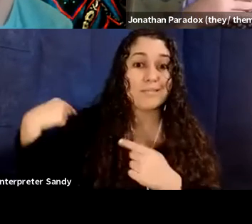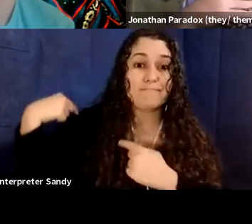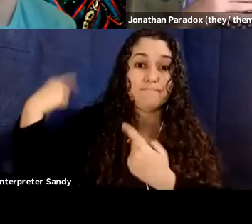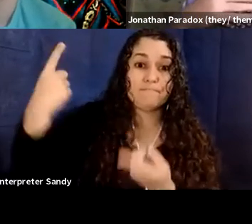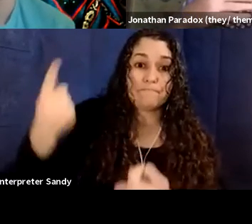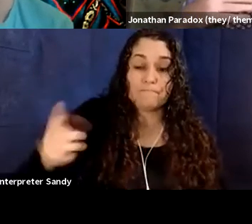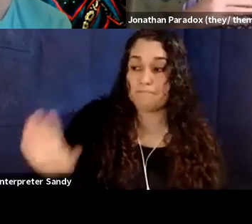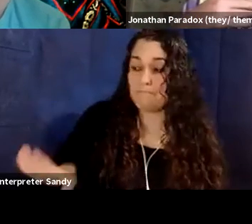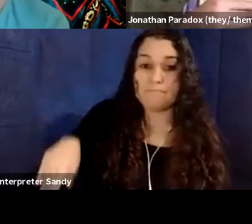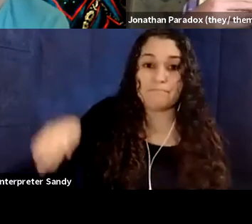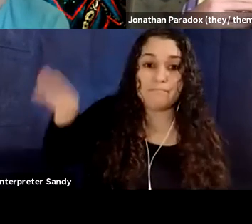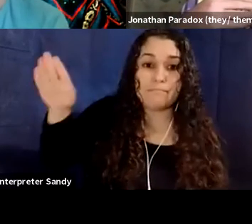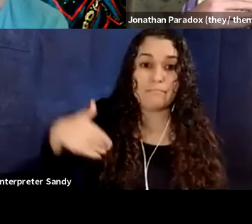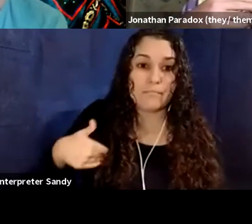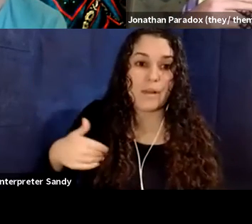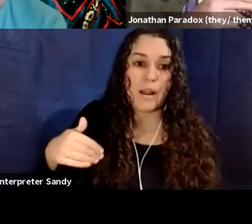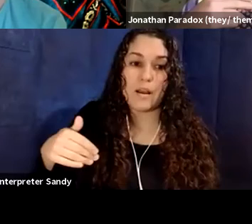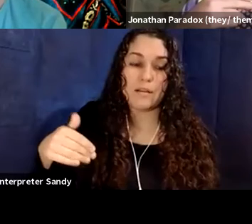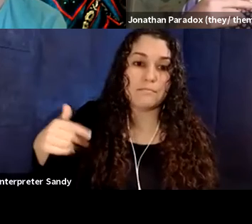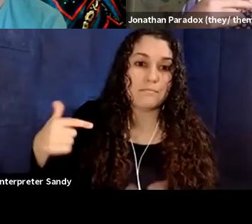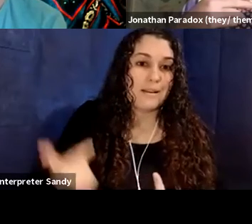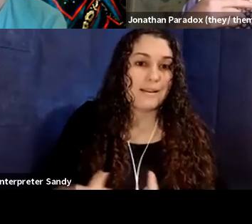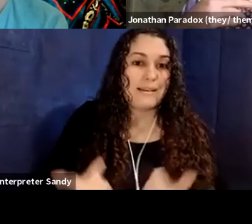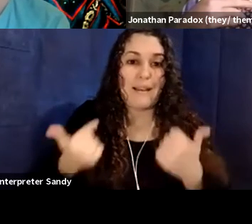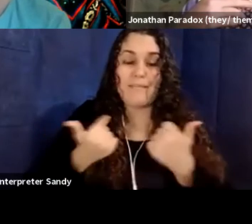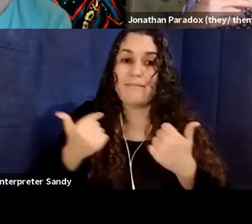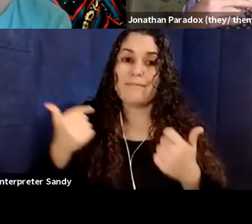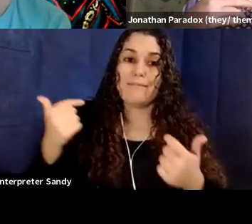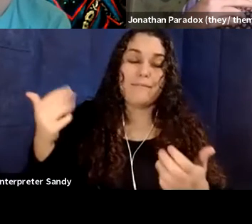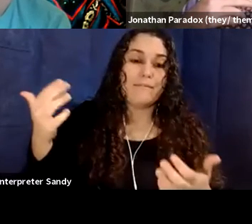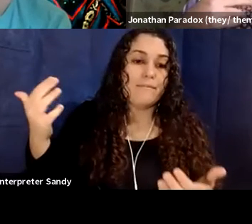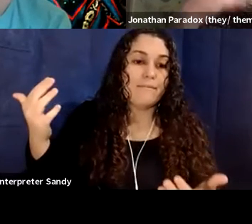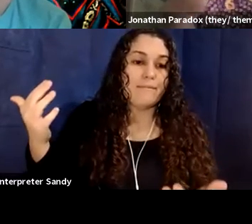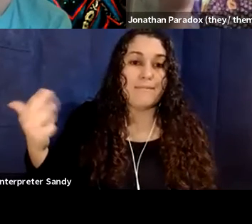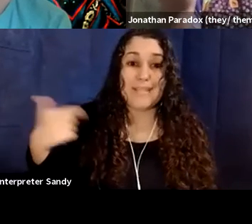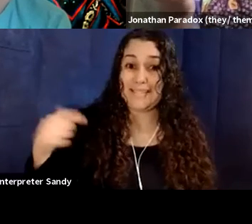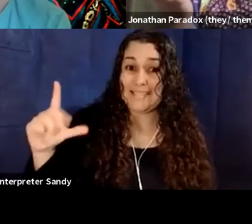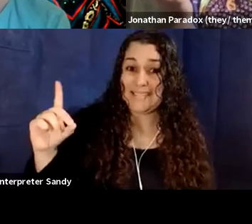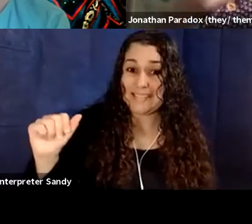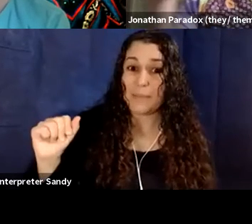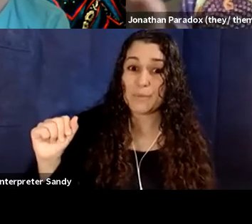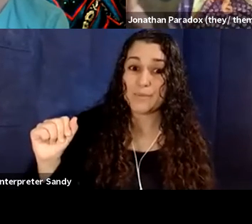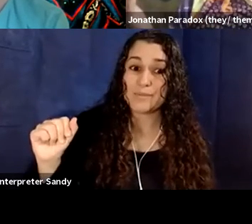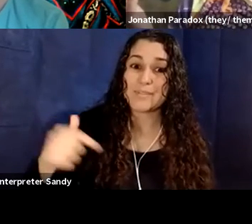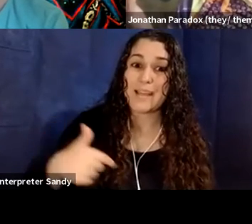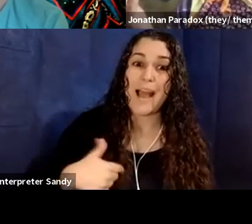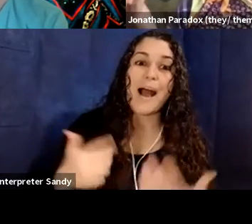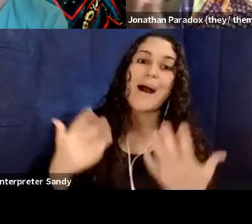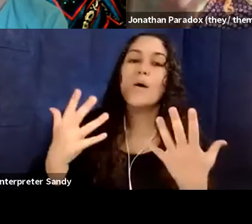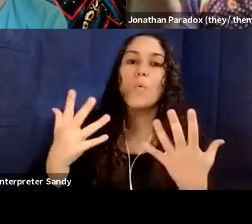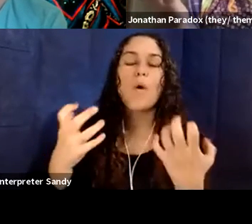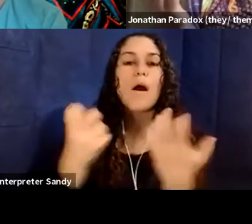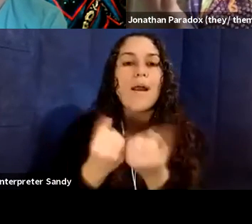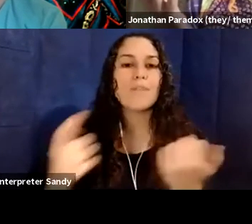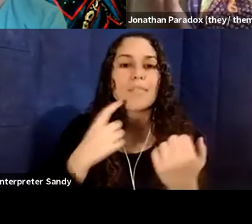of, um, uh, wanting, wanting everything to be creative.